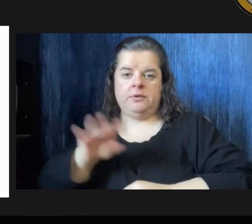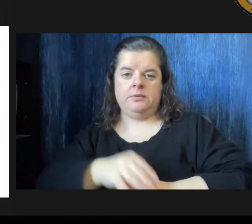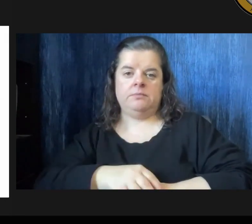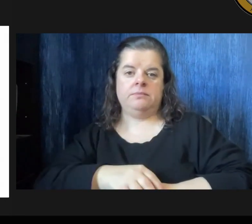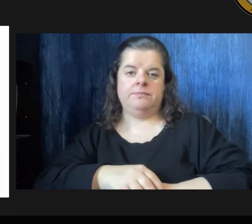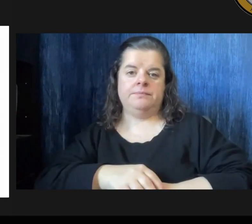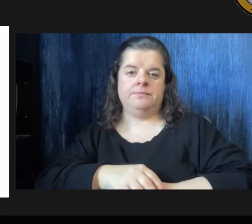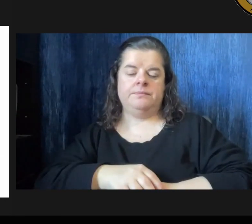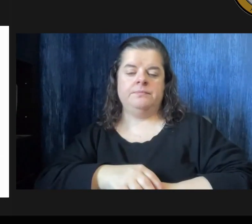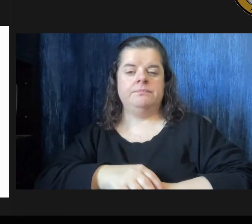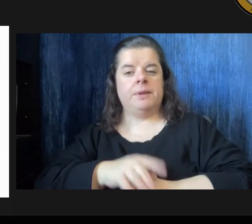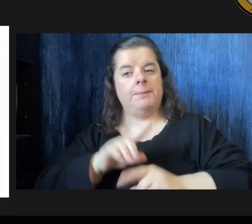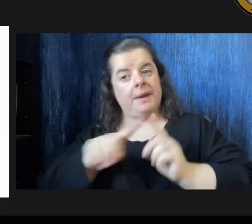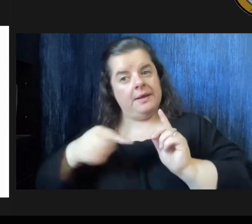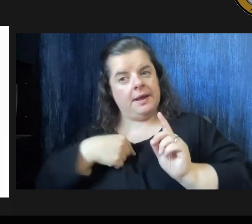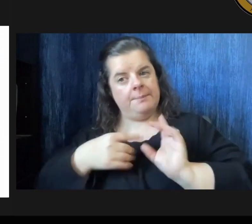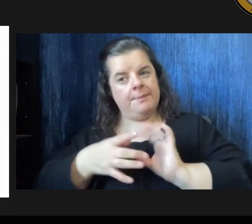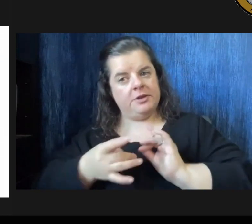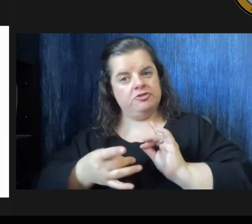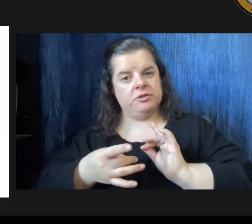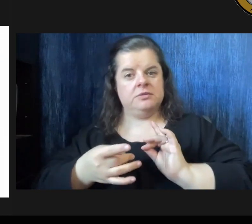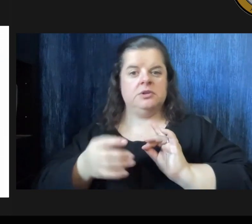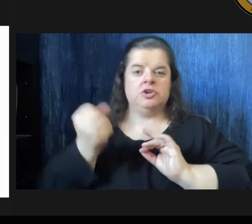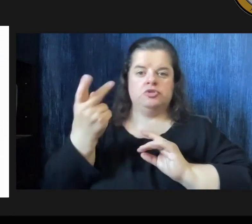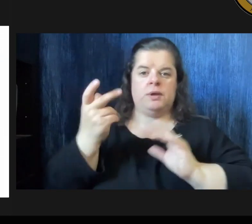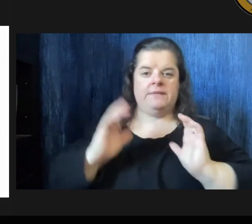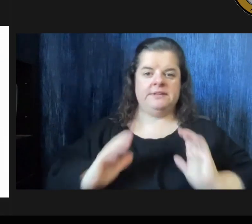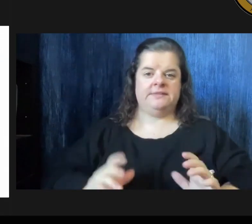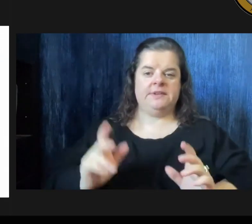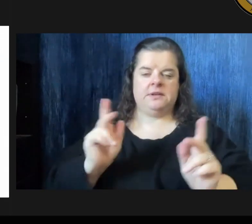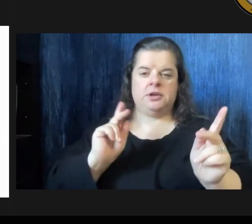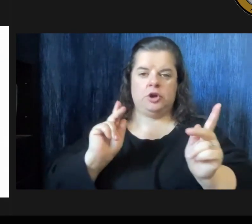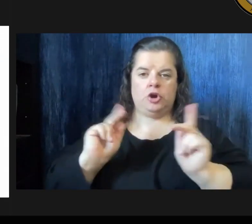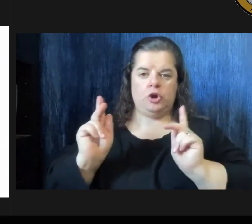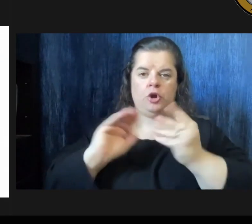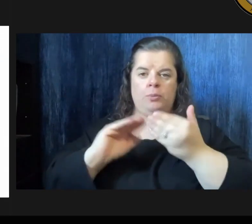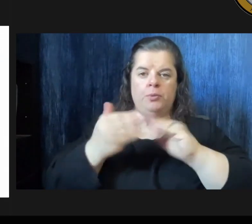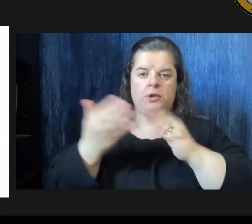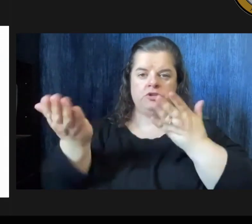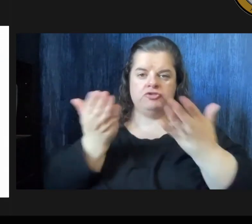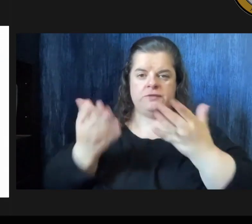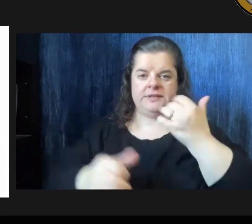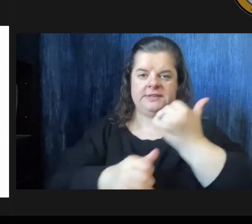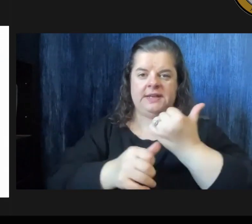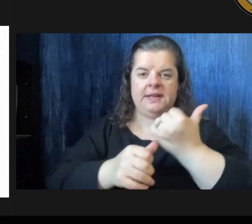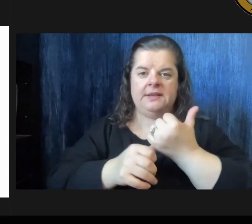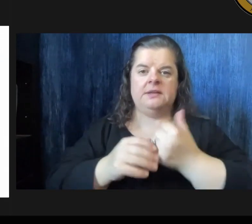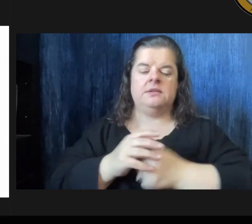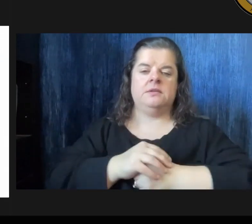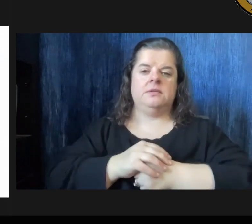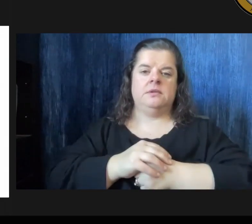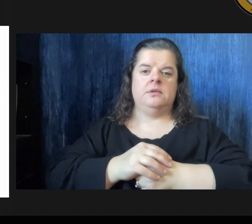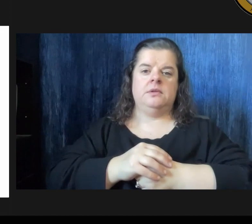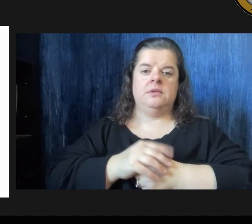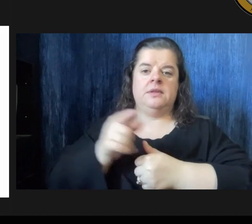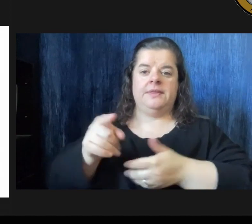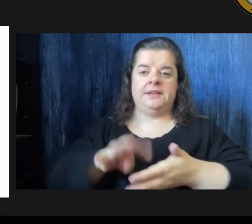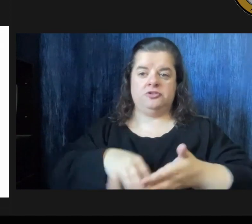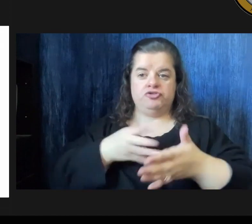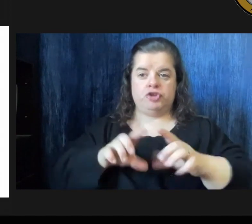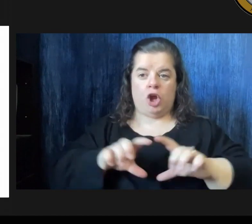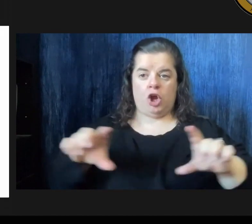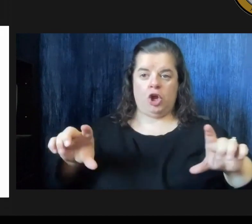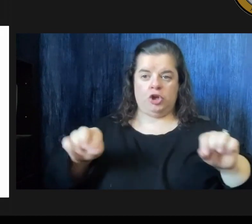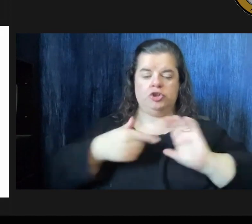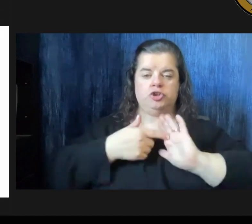however as i mentioned before 12 civilian community service aids have been added the table at the bottom shows the